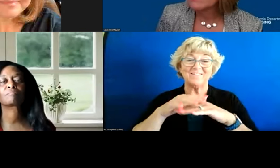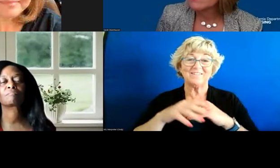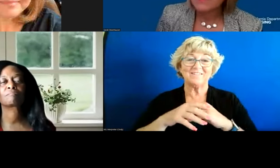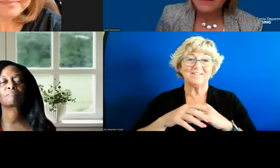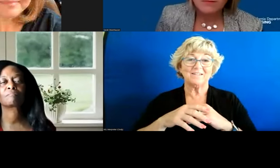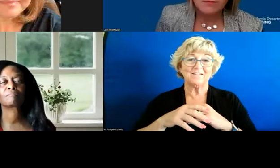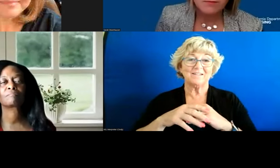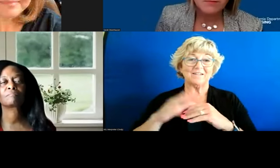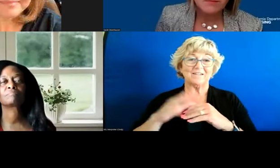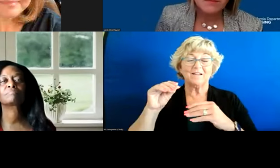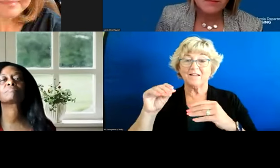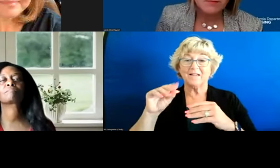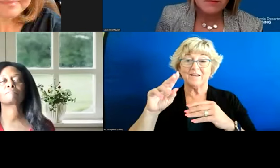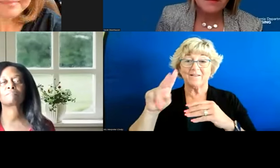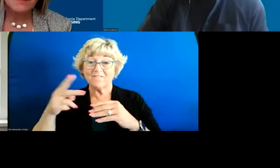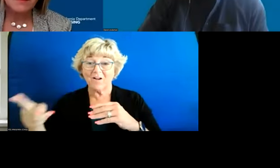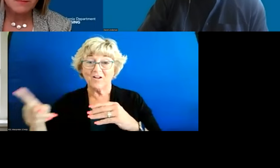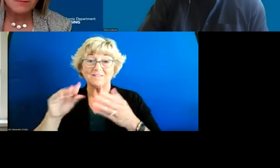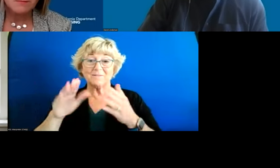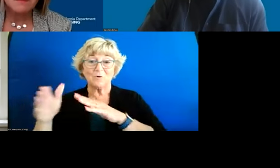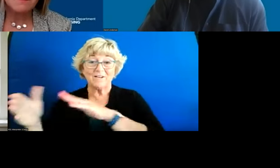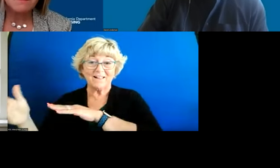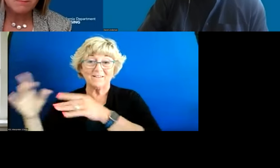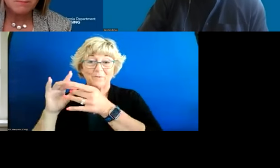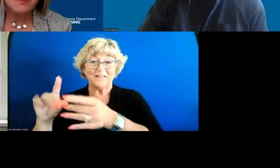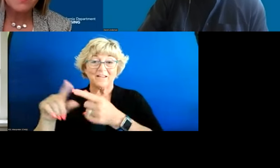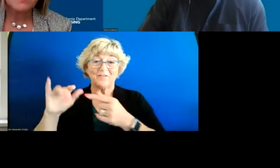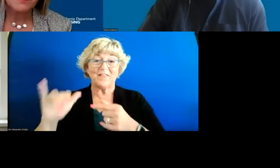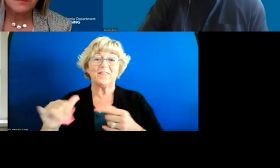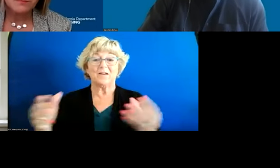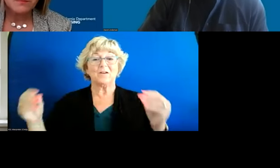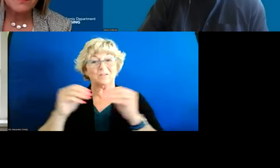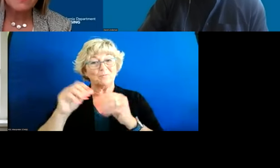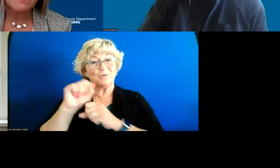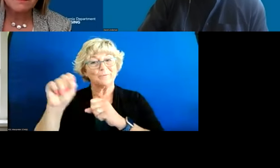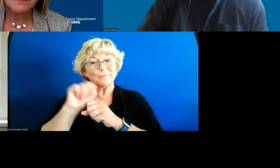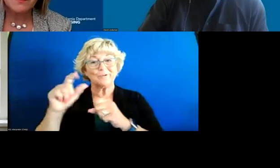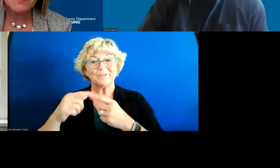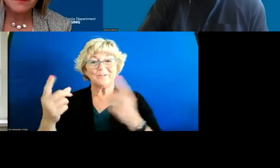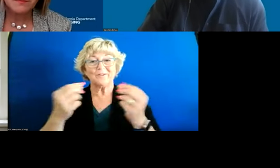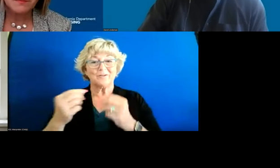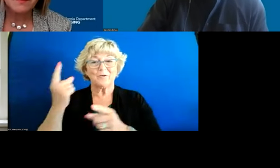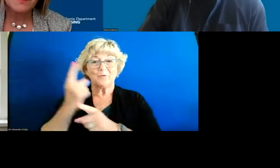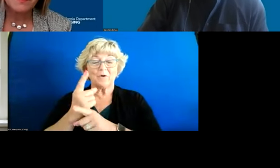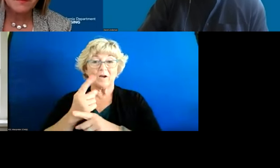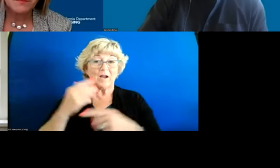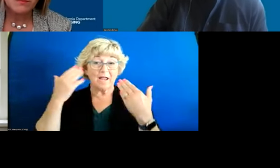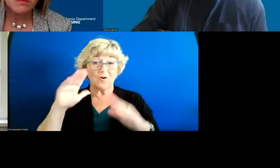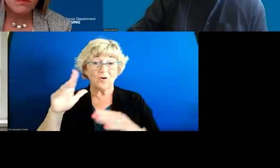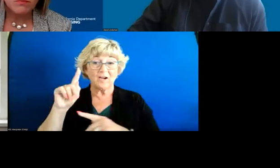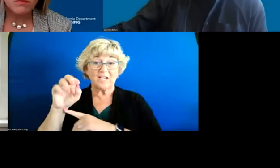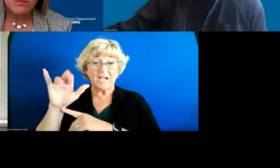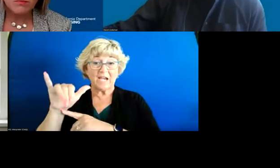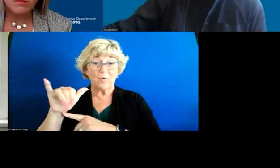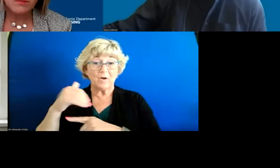also mortality from those falls but i agree with you that there's definitely more work to be done there i don't know terry if we have